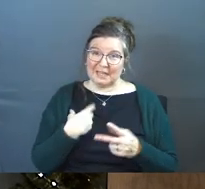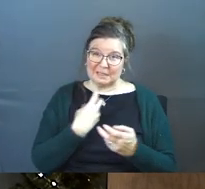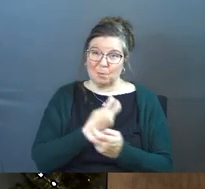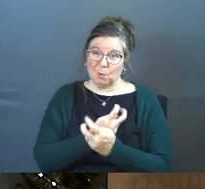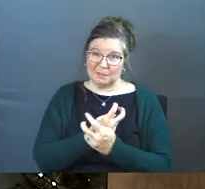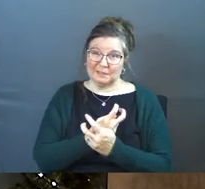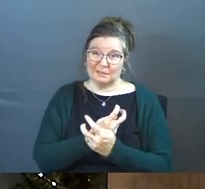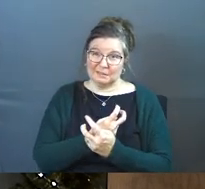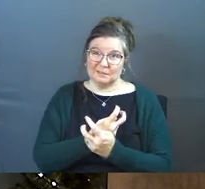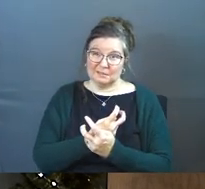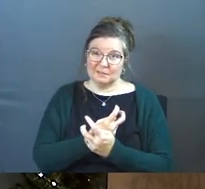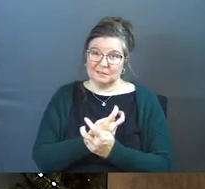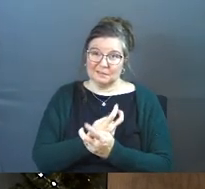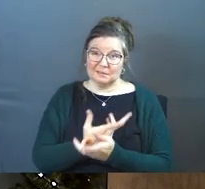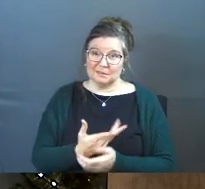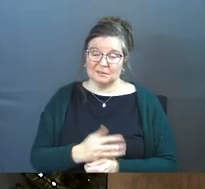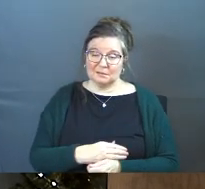poison.